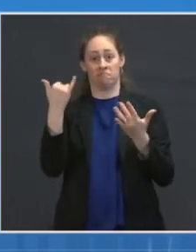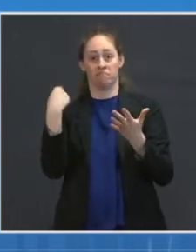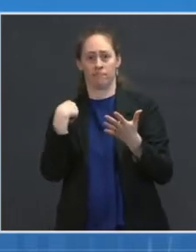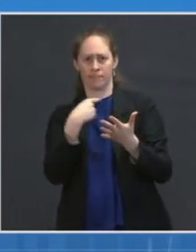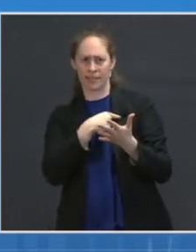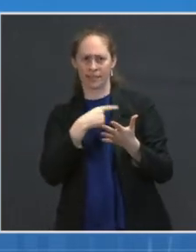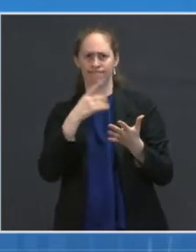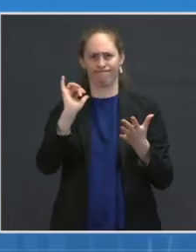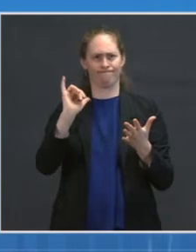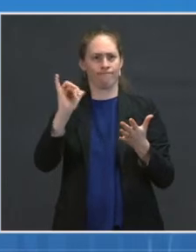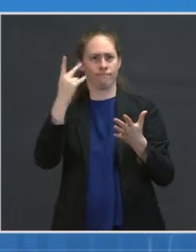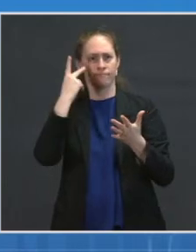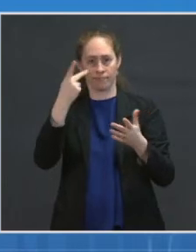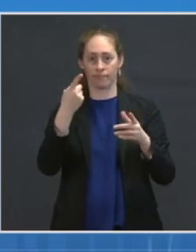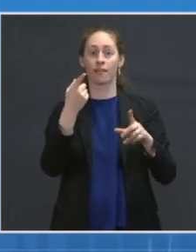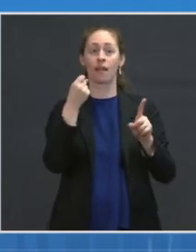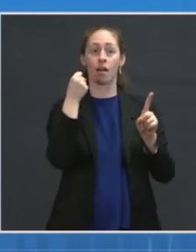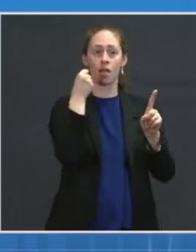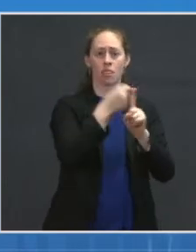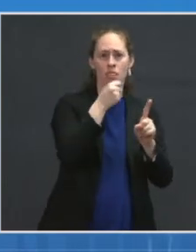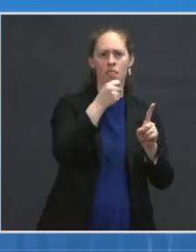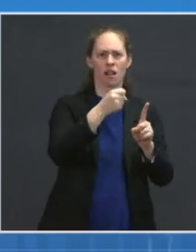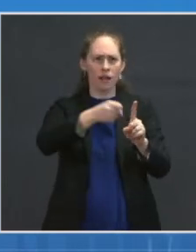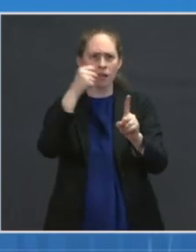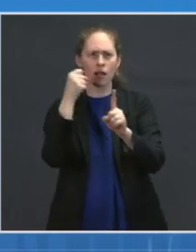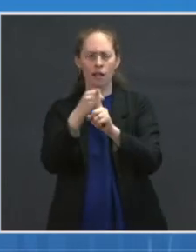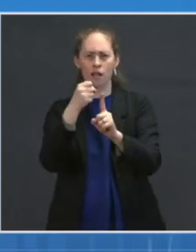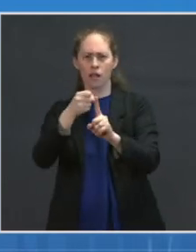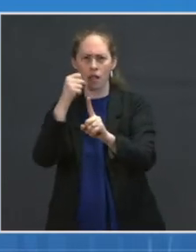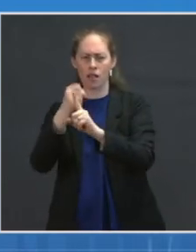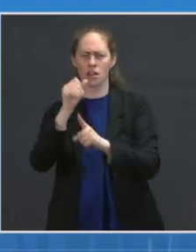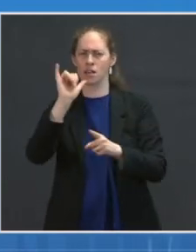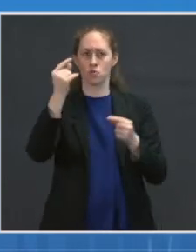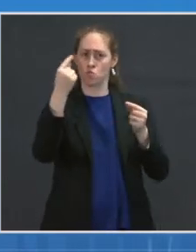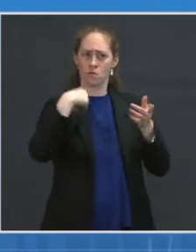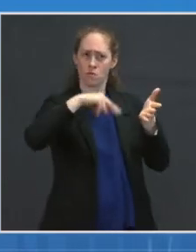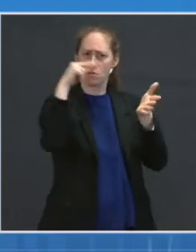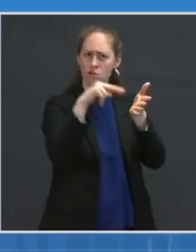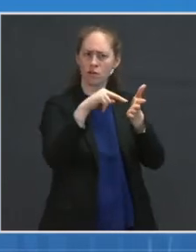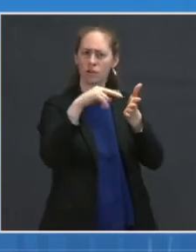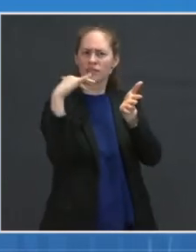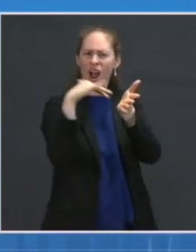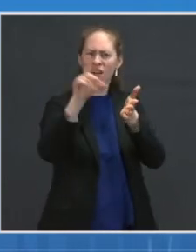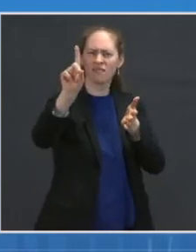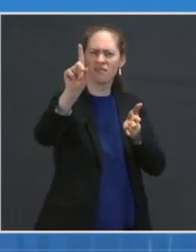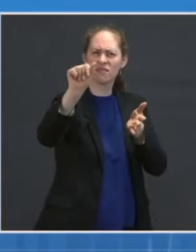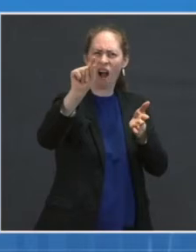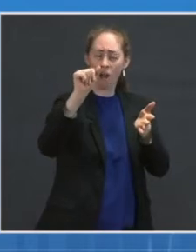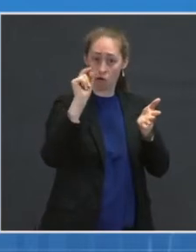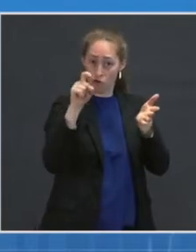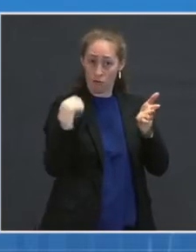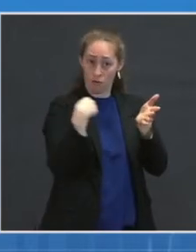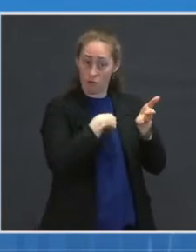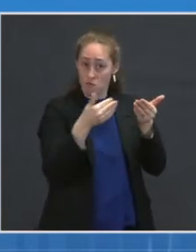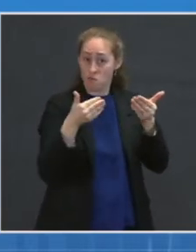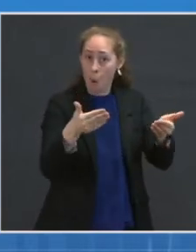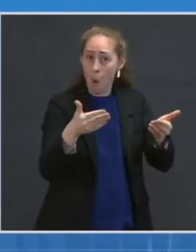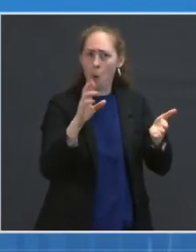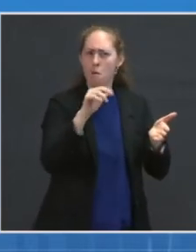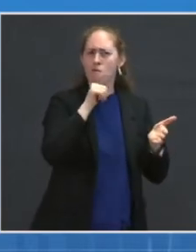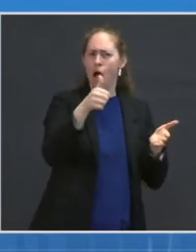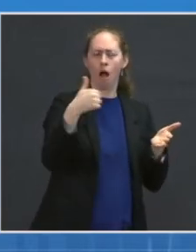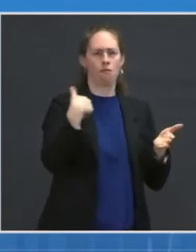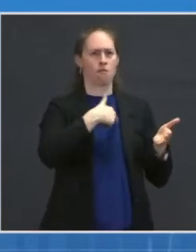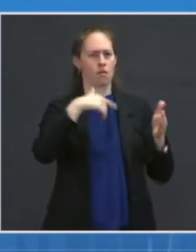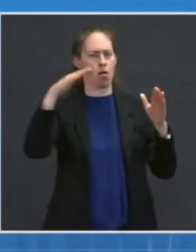and make decisions as to whether or not to go ahead with a request for an EUA. So having said that, let me just